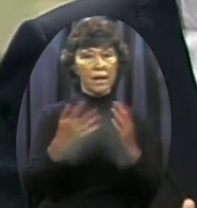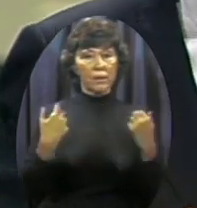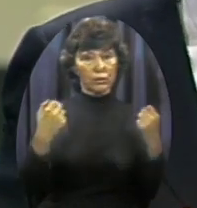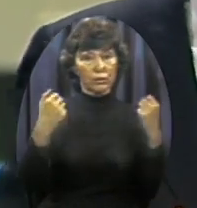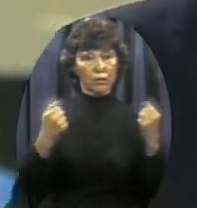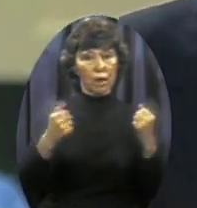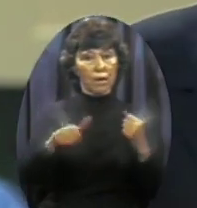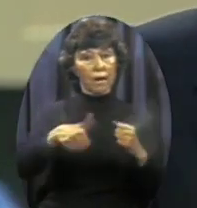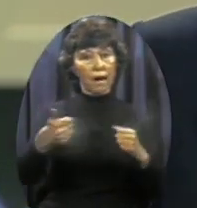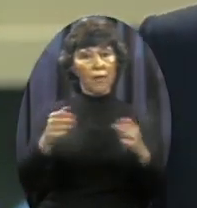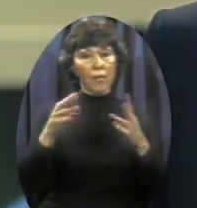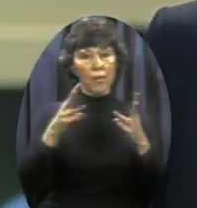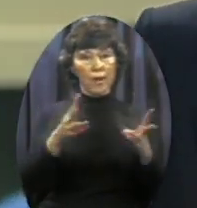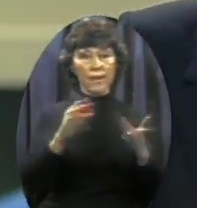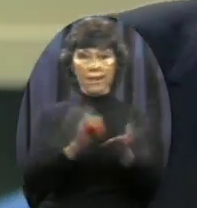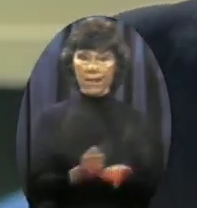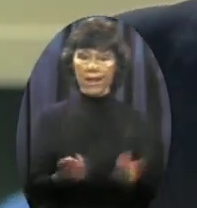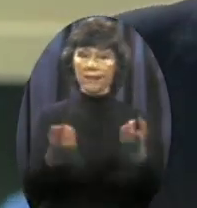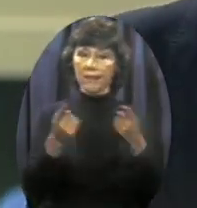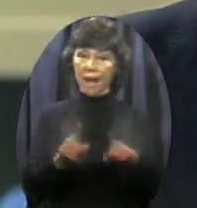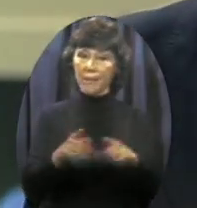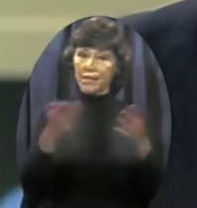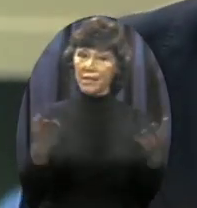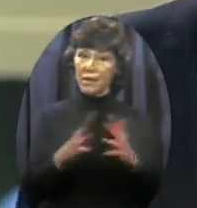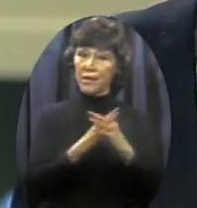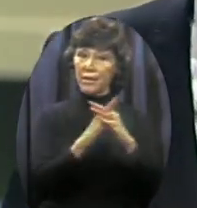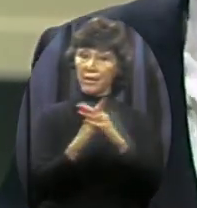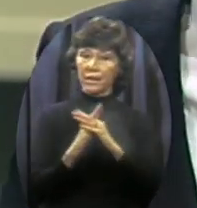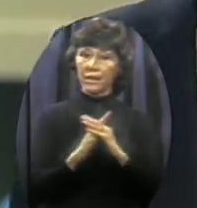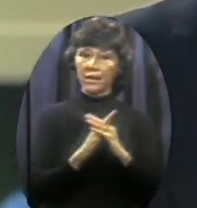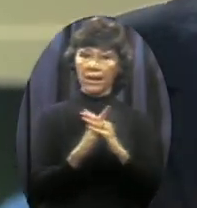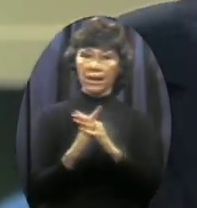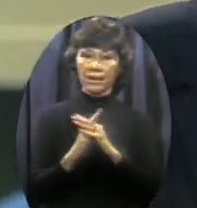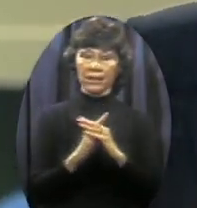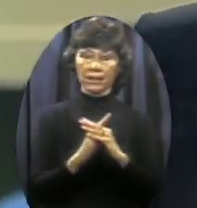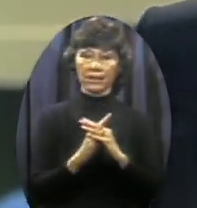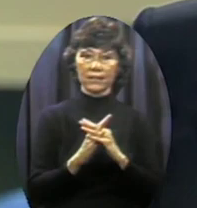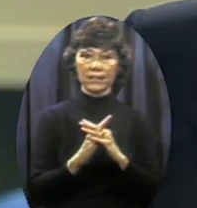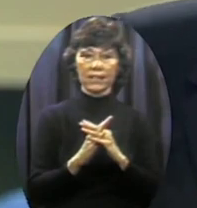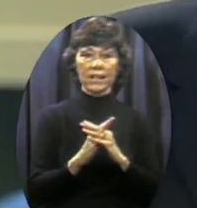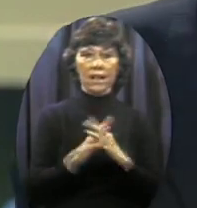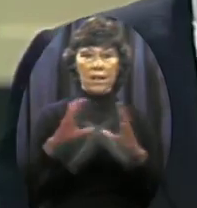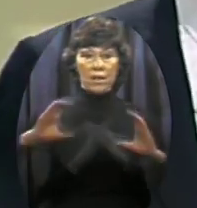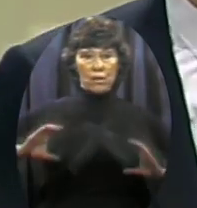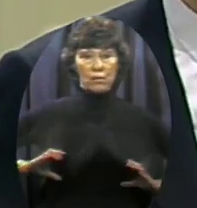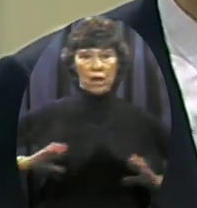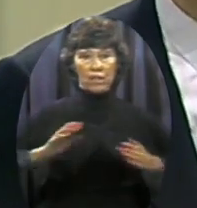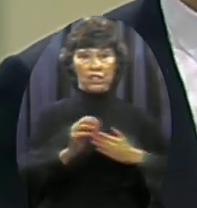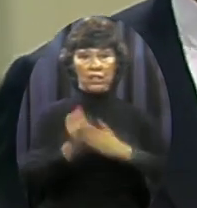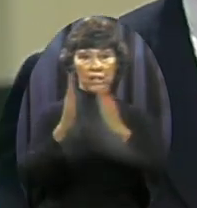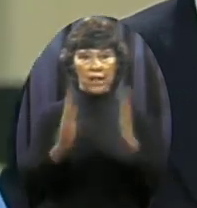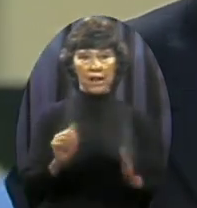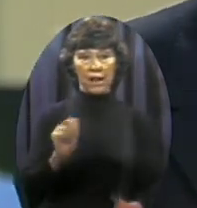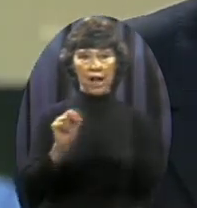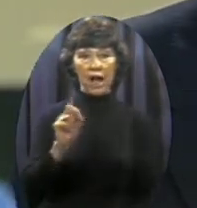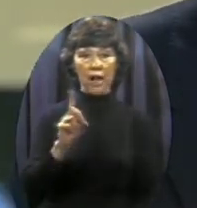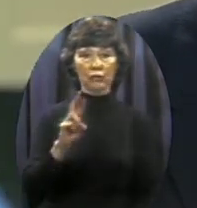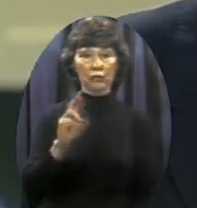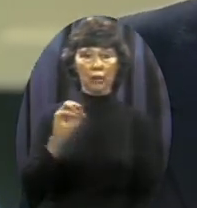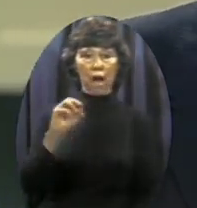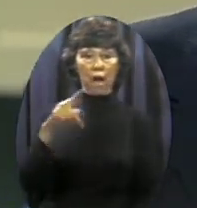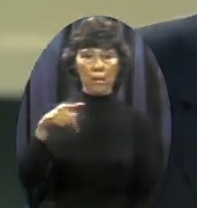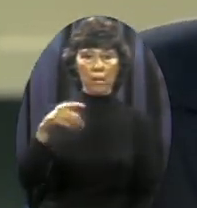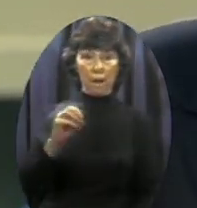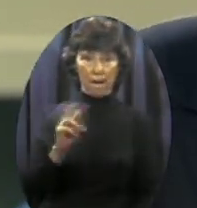country But Yuri Andropov who just became the potentate The leader of the Soviet Union